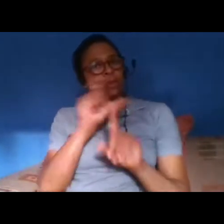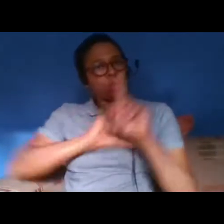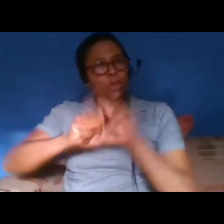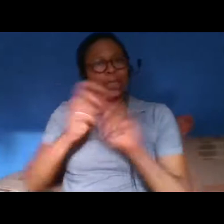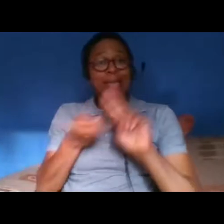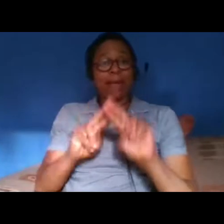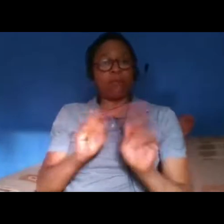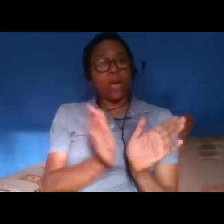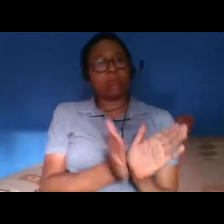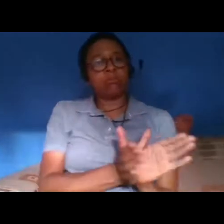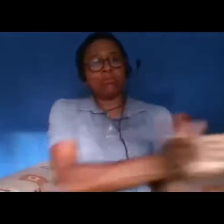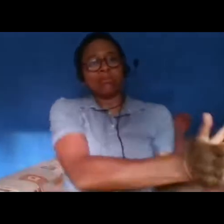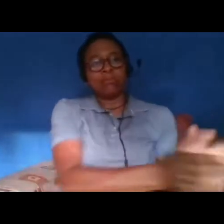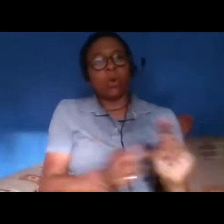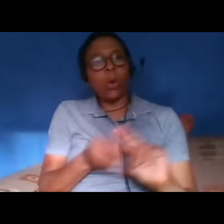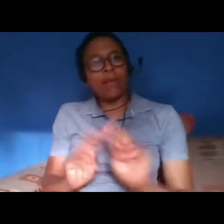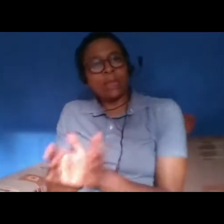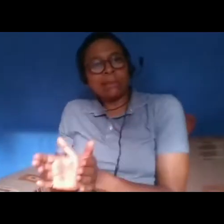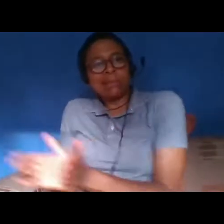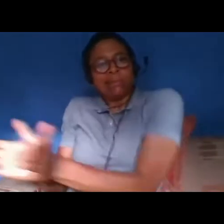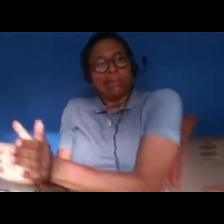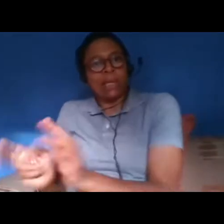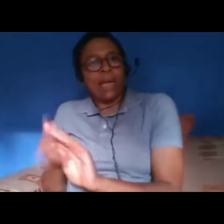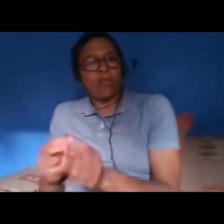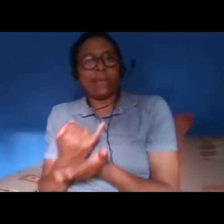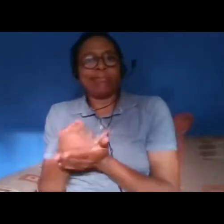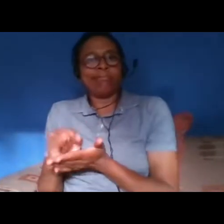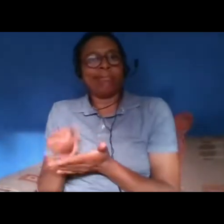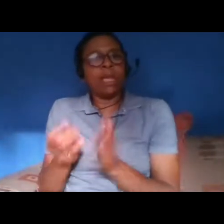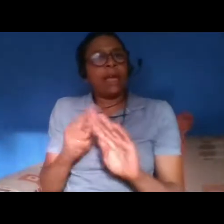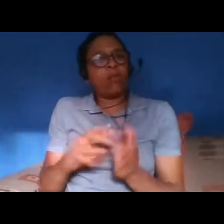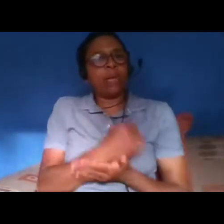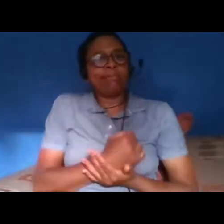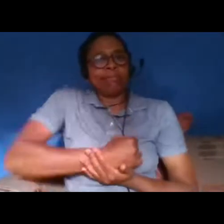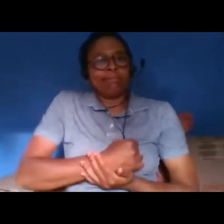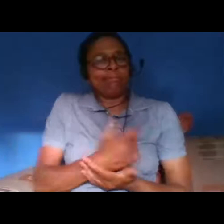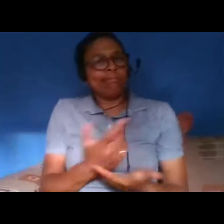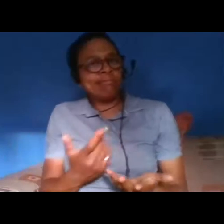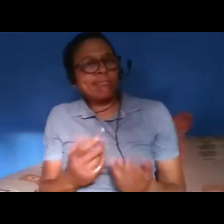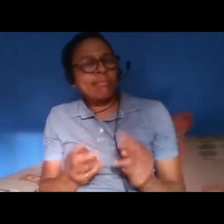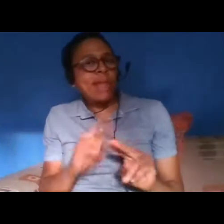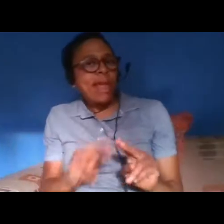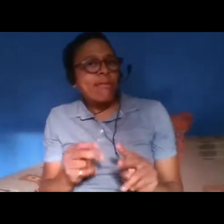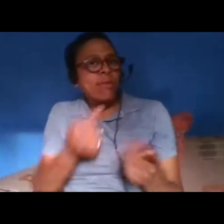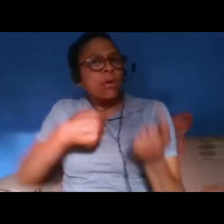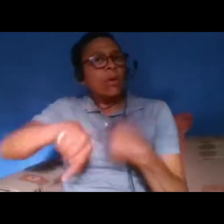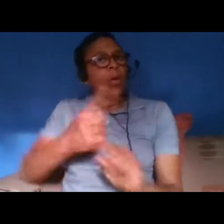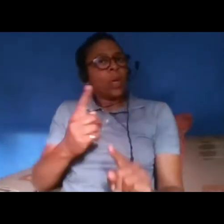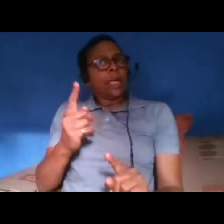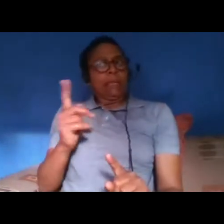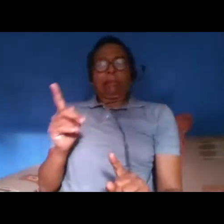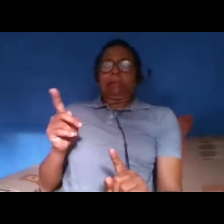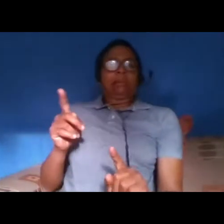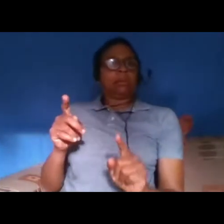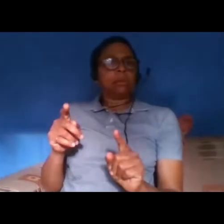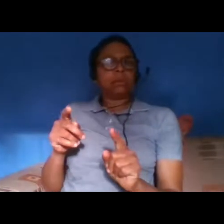them if what we do is is turn on them in an aggressive manner if what we do is to actually take away